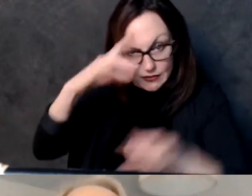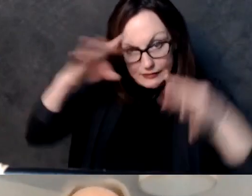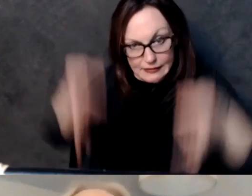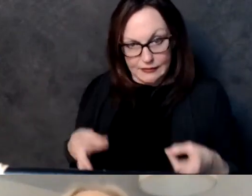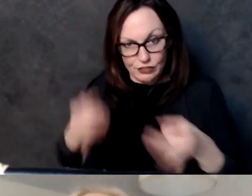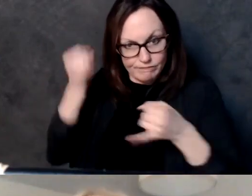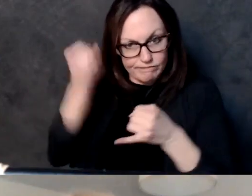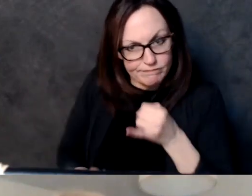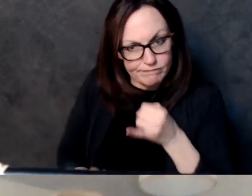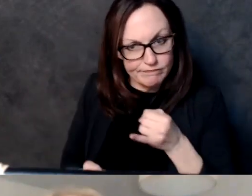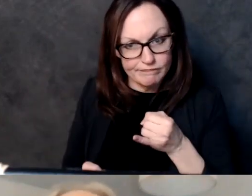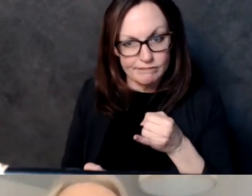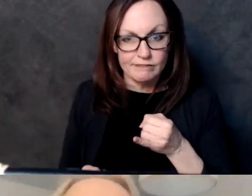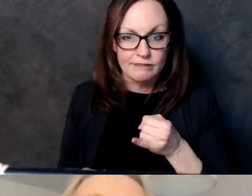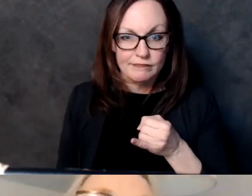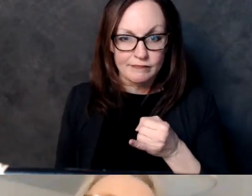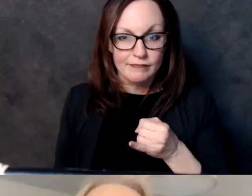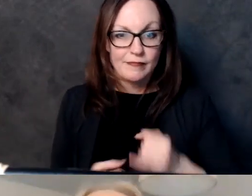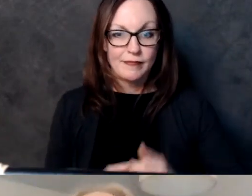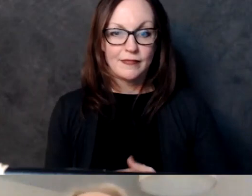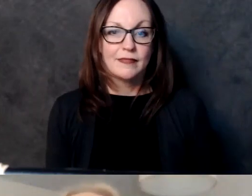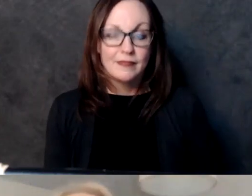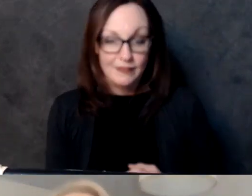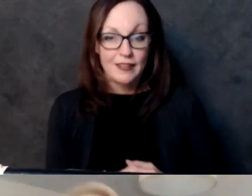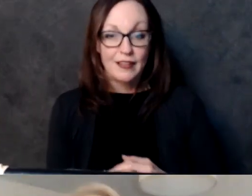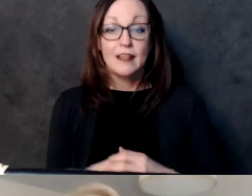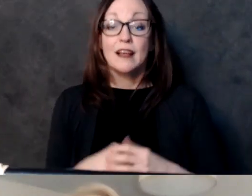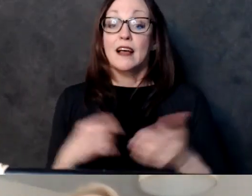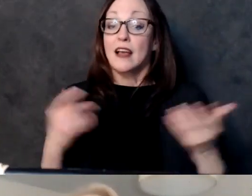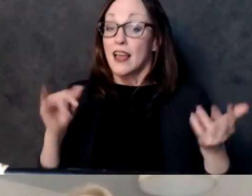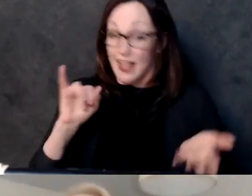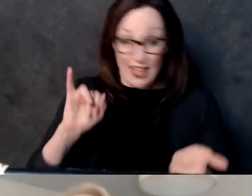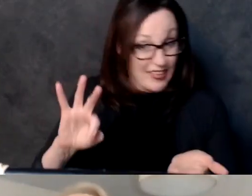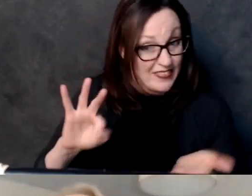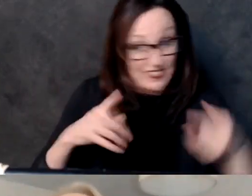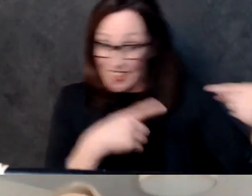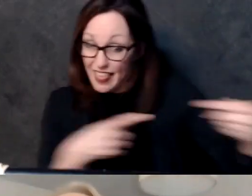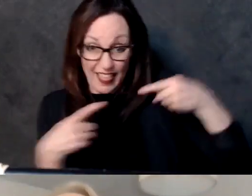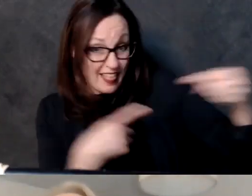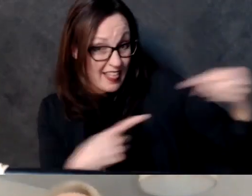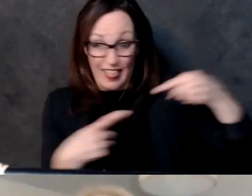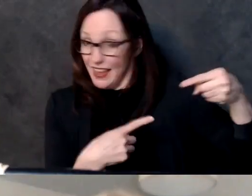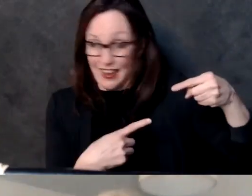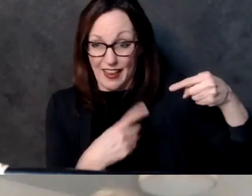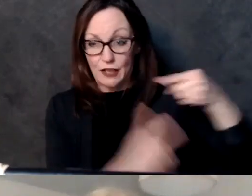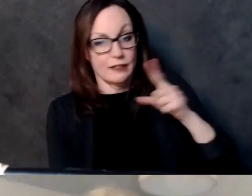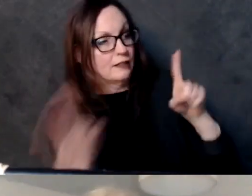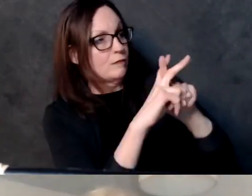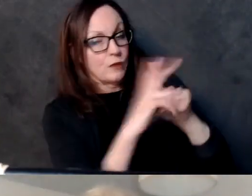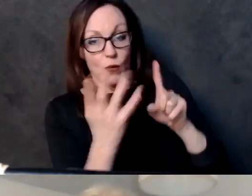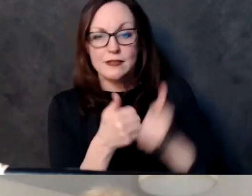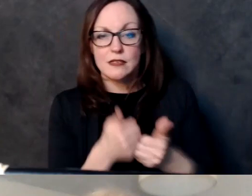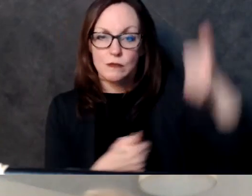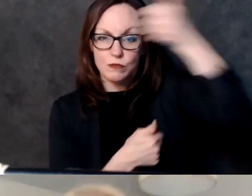this goes to federal courts and so that that would end up being a little bit more fair and if that happens they may end up having to draw the maps the